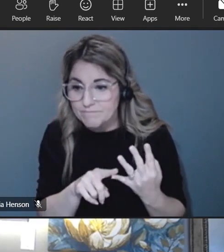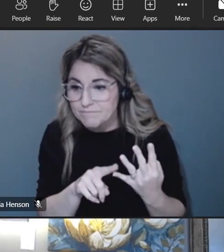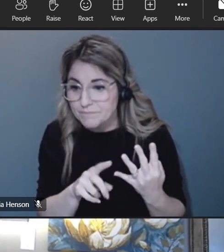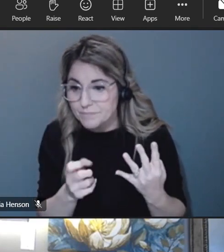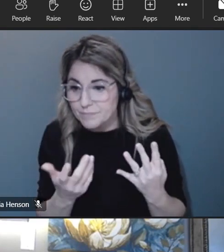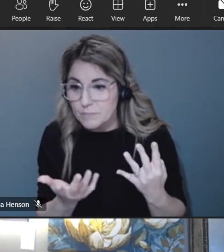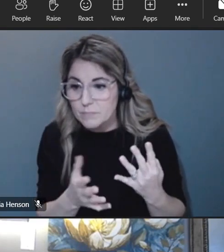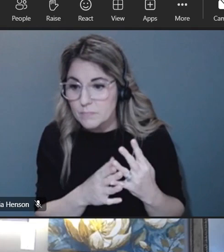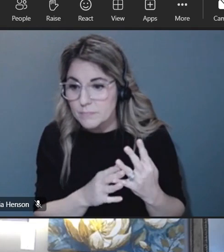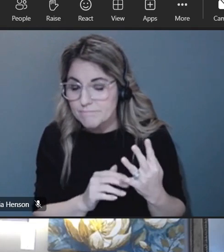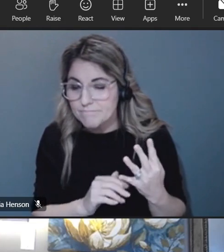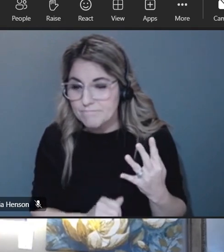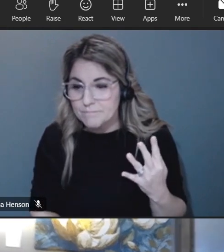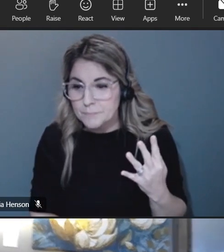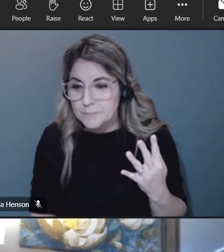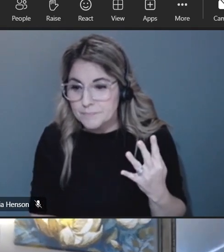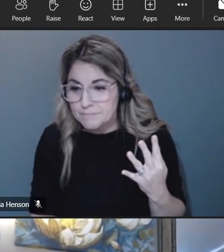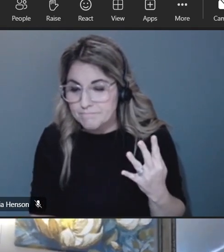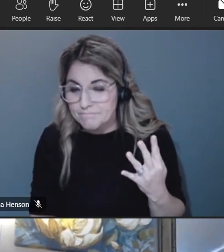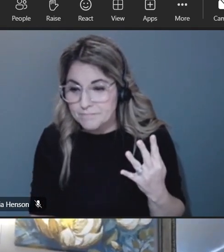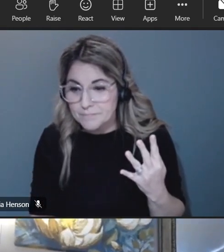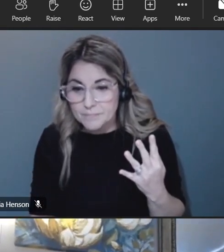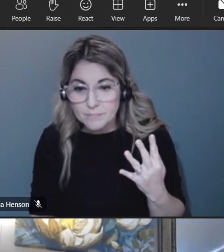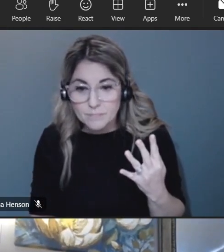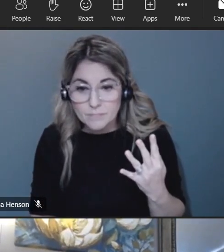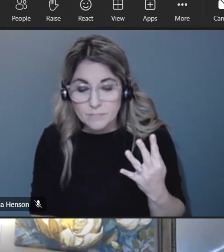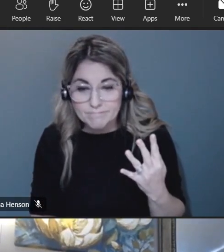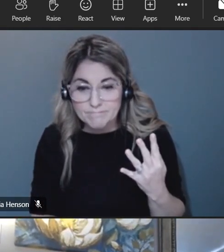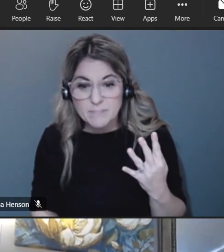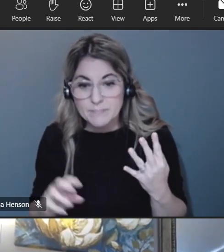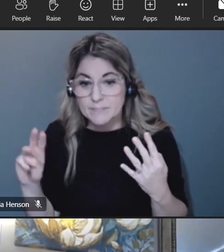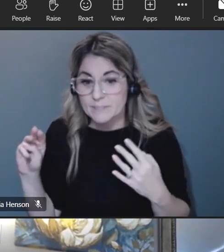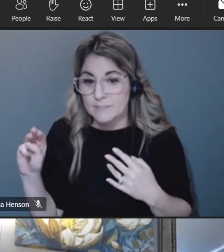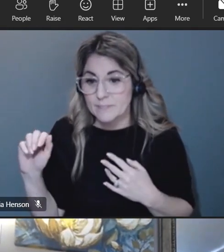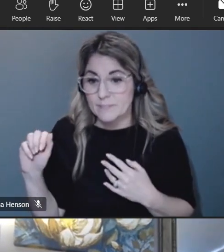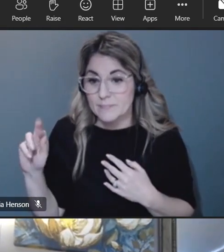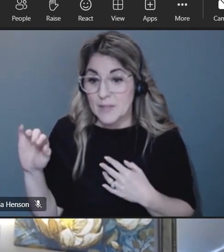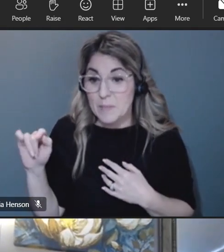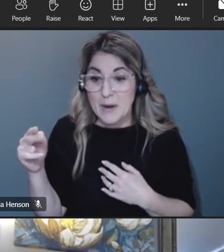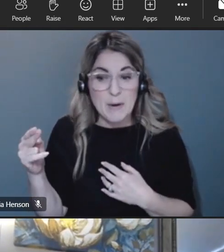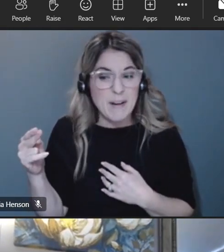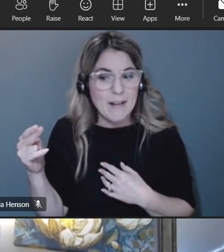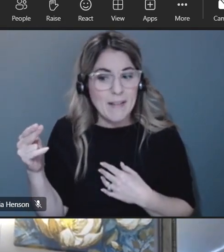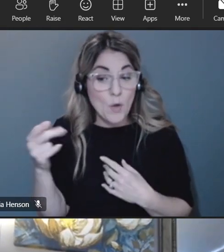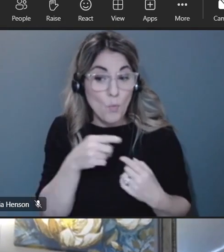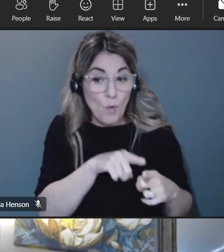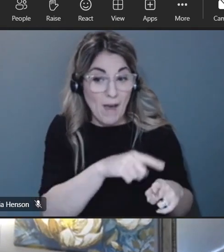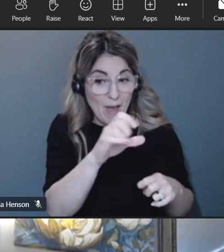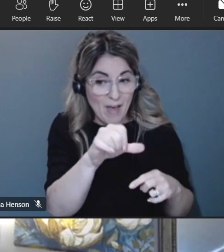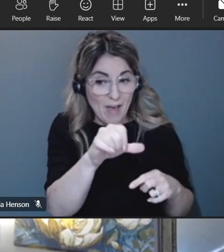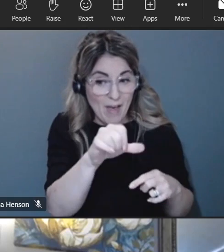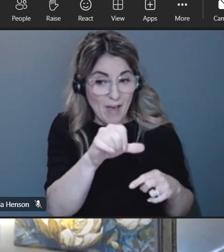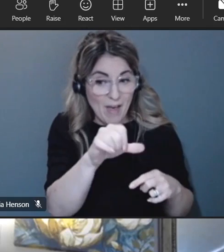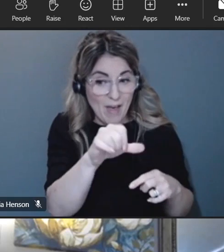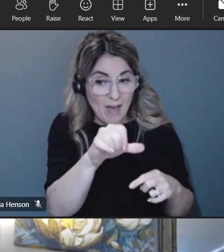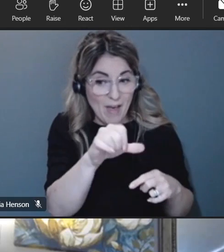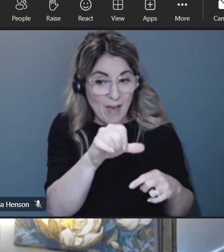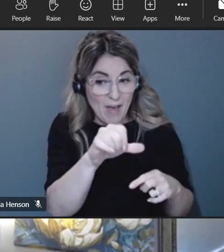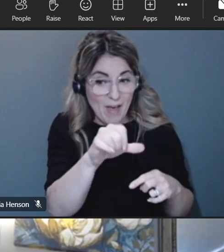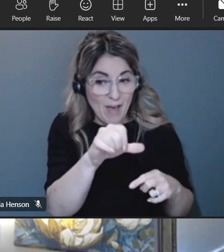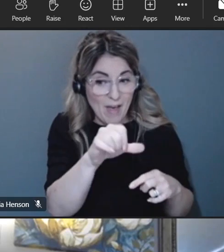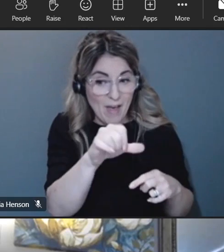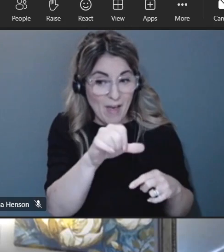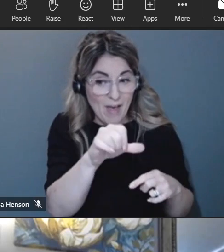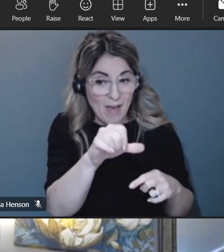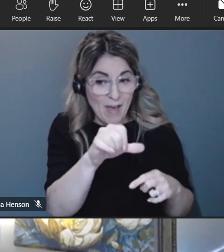there's another idea out there so can i propose a wild card while others are thinking um it seems